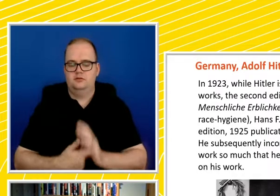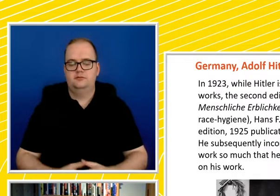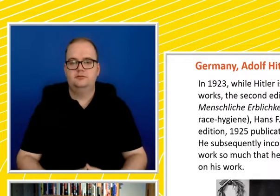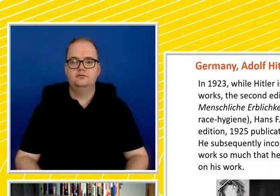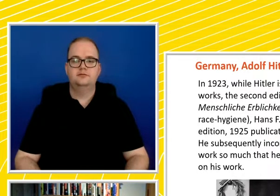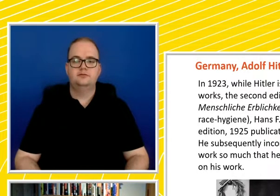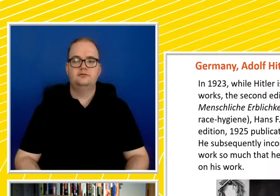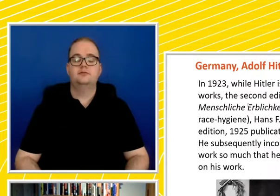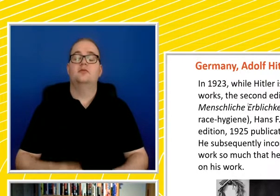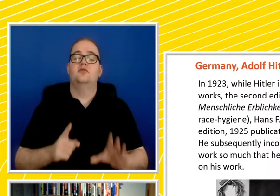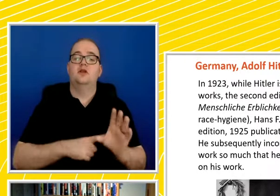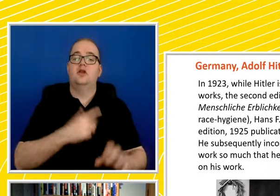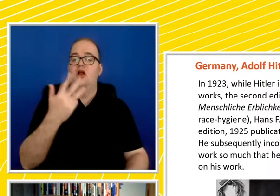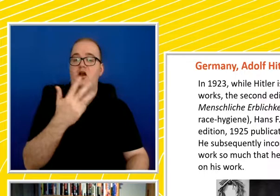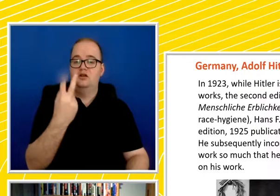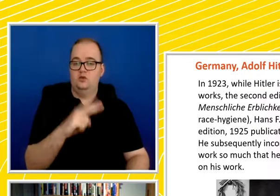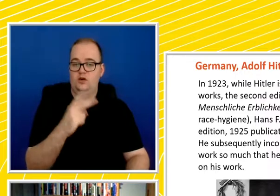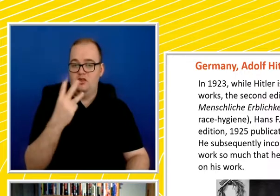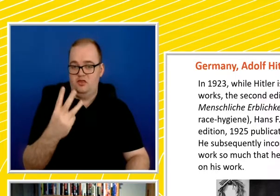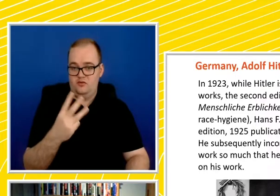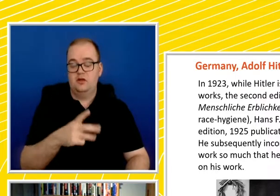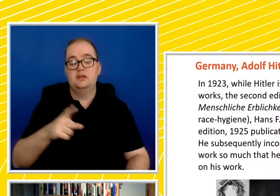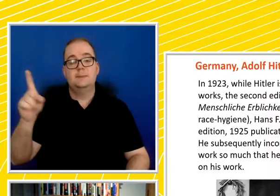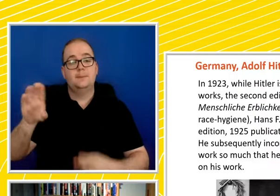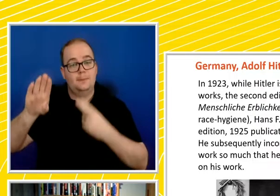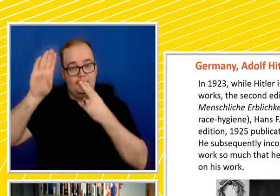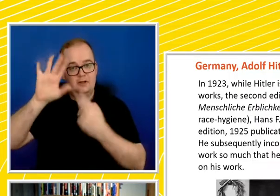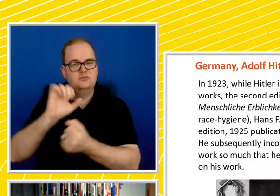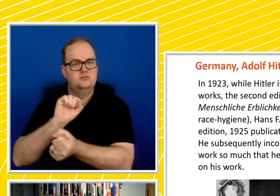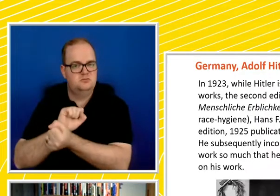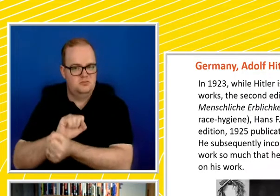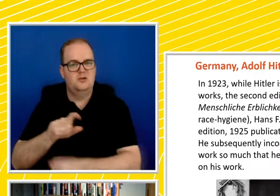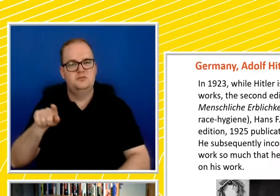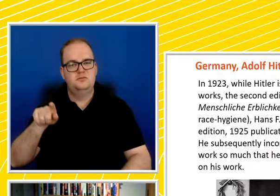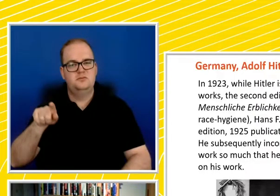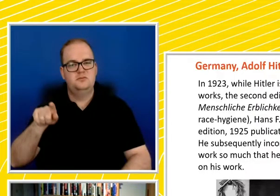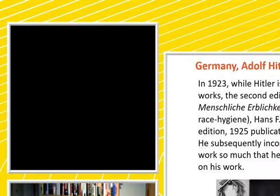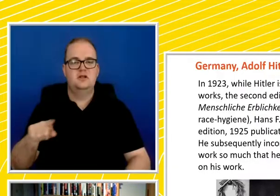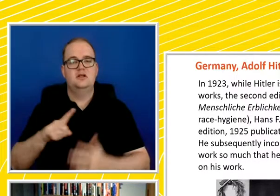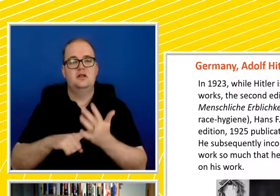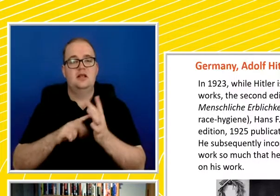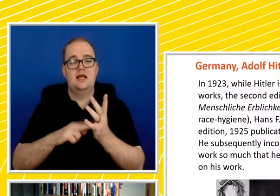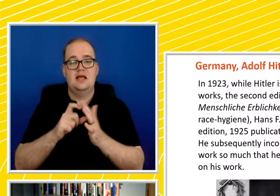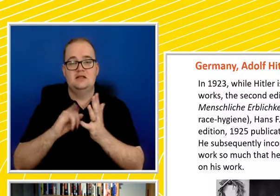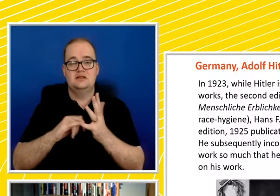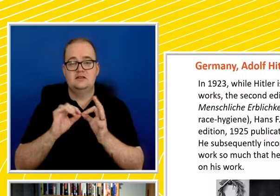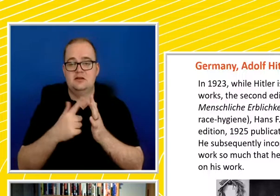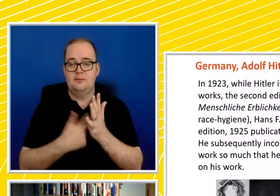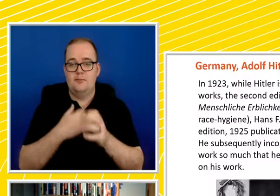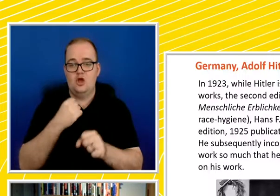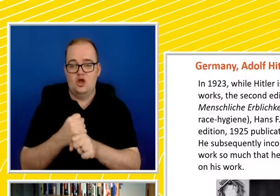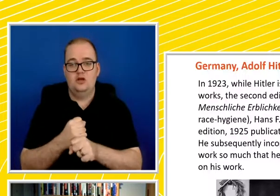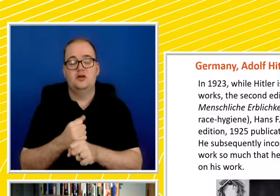Now, in 1923, while Hitler's imprisoned in Landsberg, and it was more or less after the Beer Hall push, he